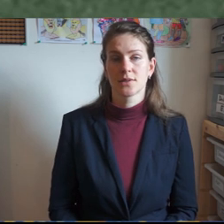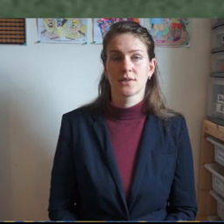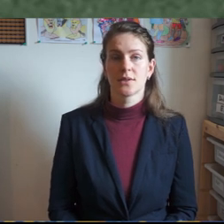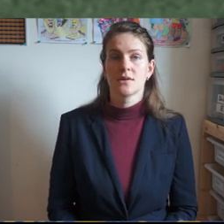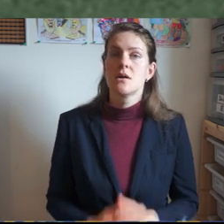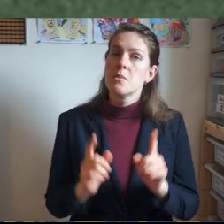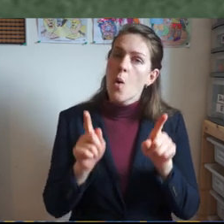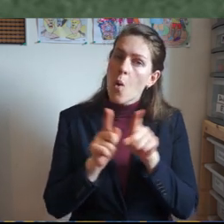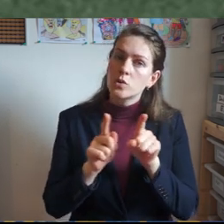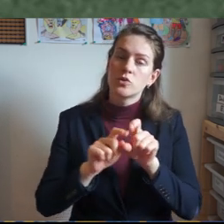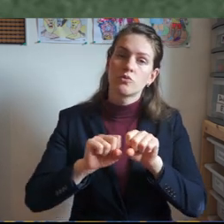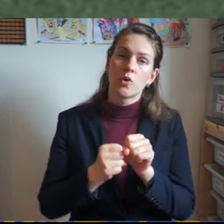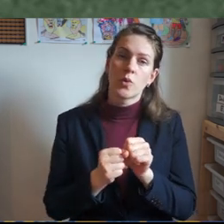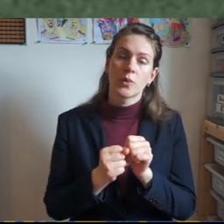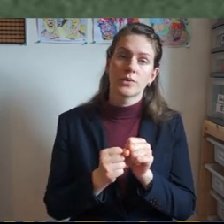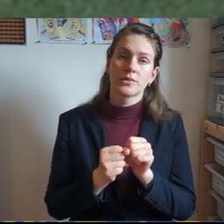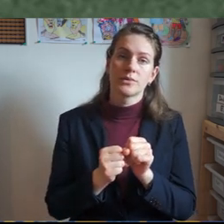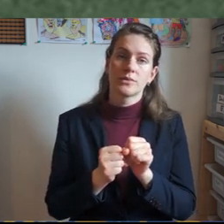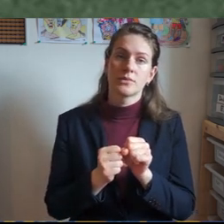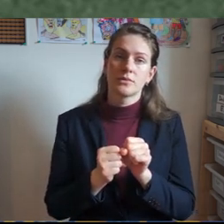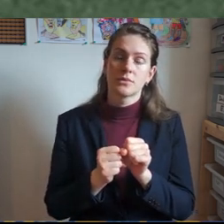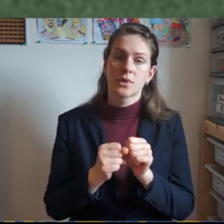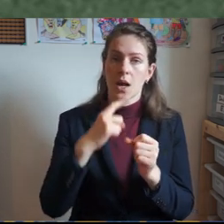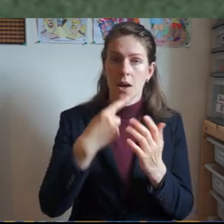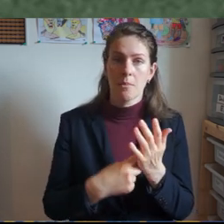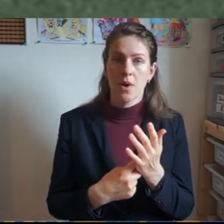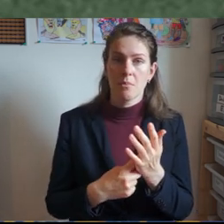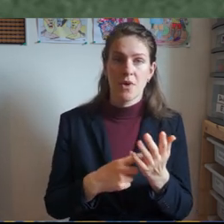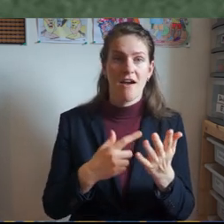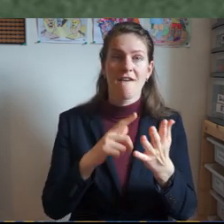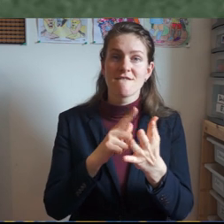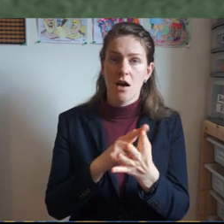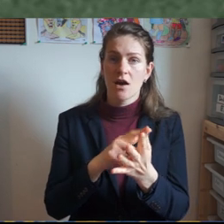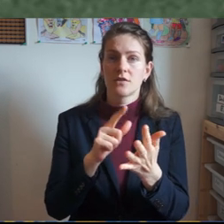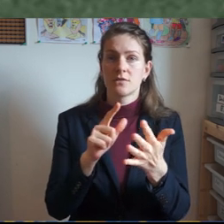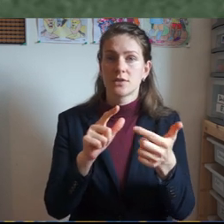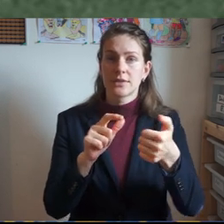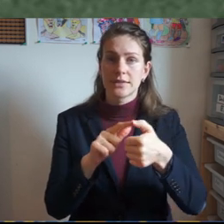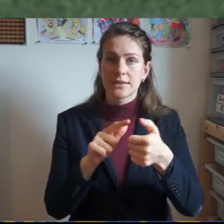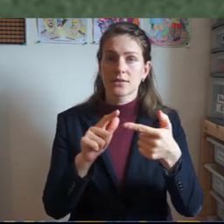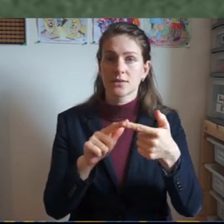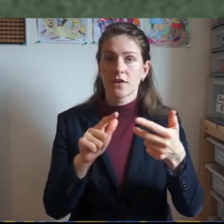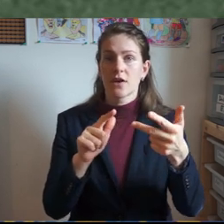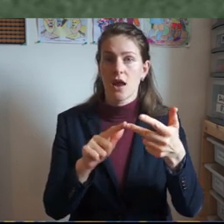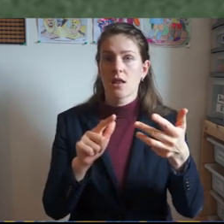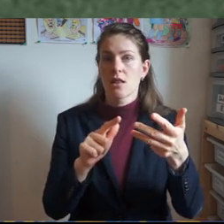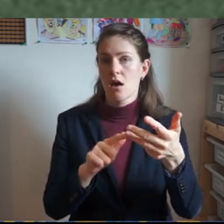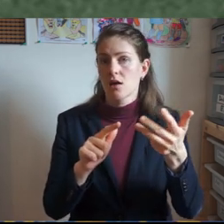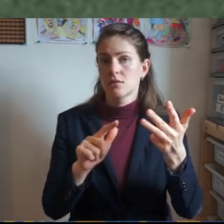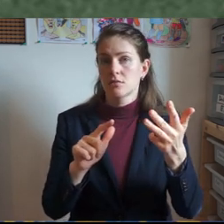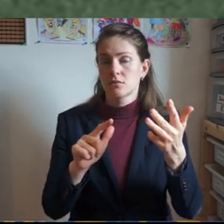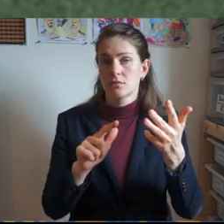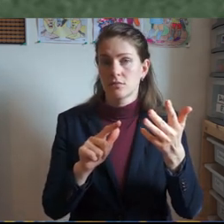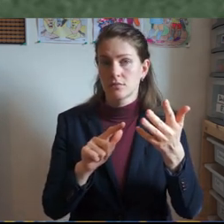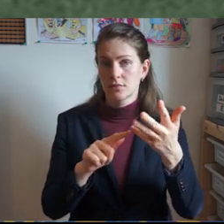commandment number five six seven eight nine and ten how did he